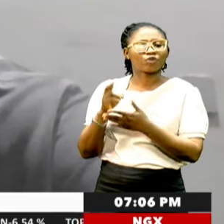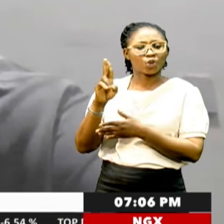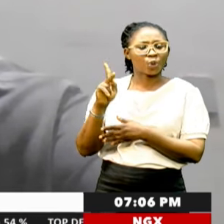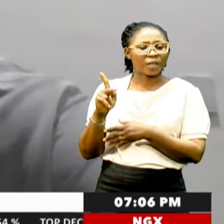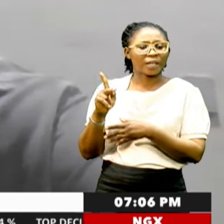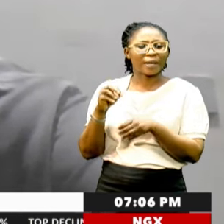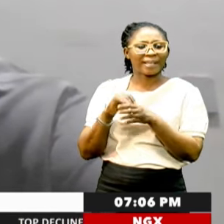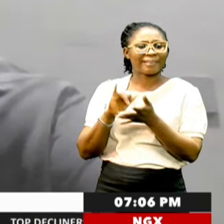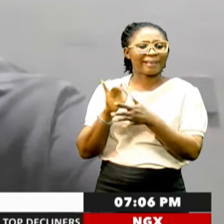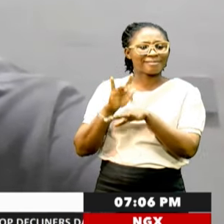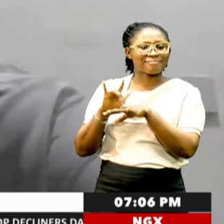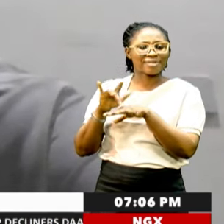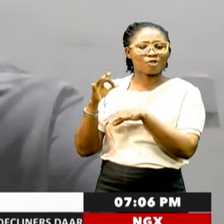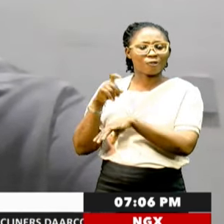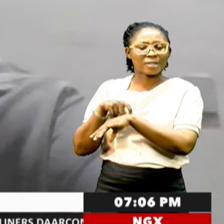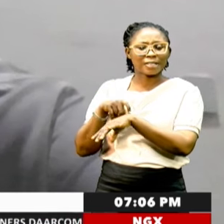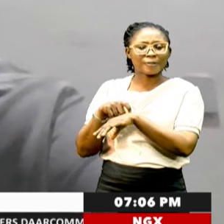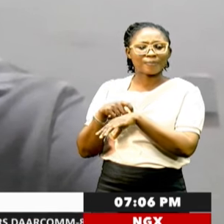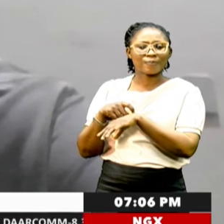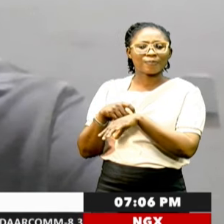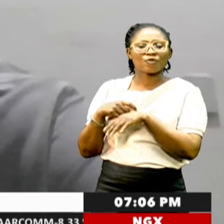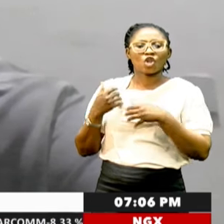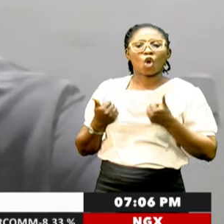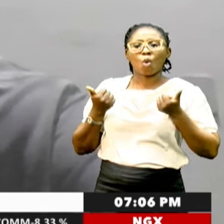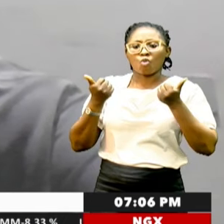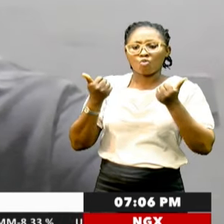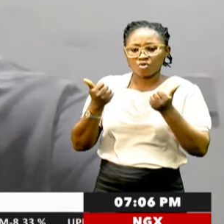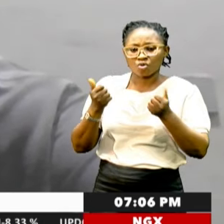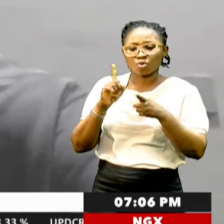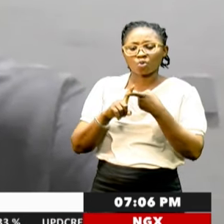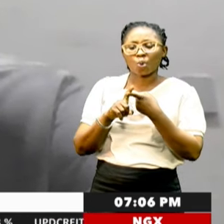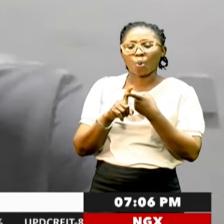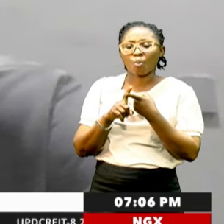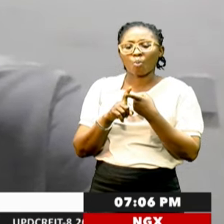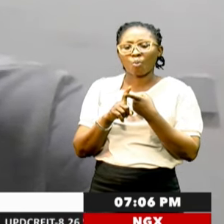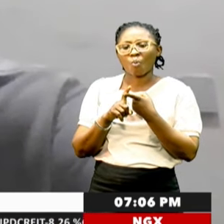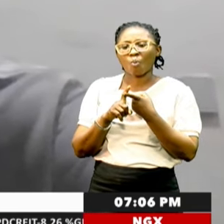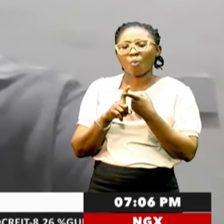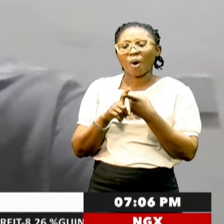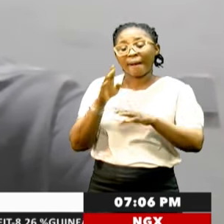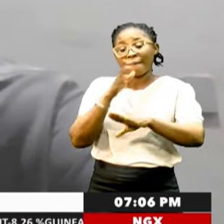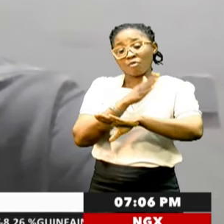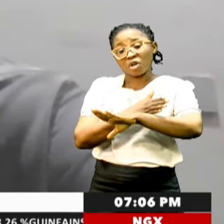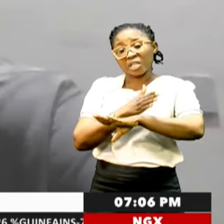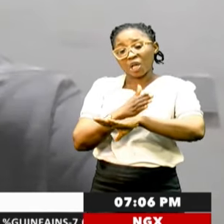Kingdom, within that space of time, was driven into a recession,